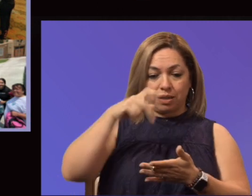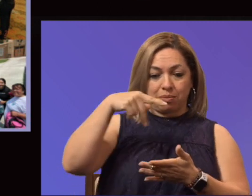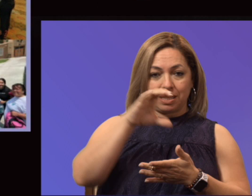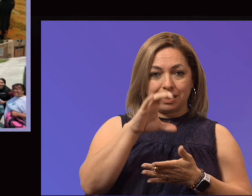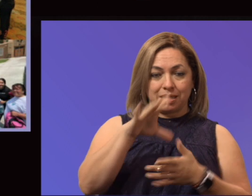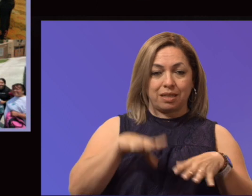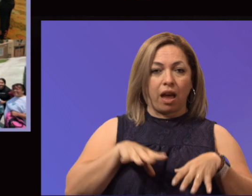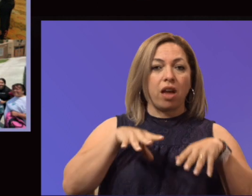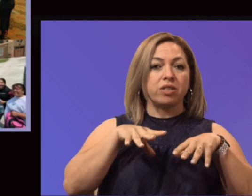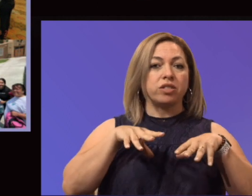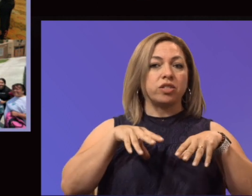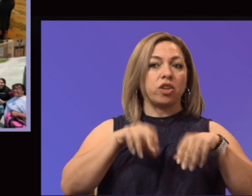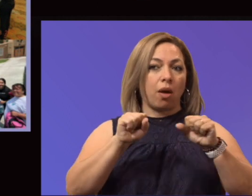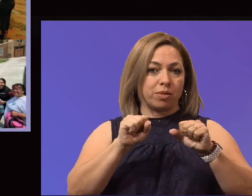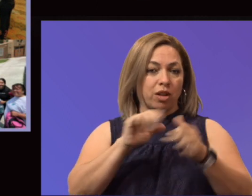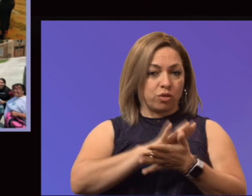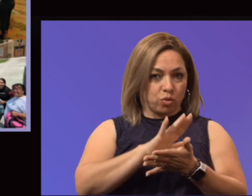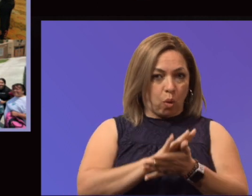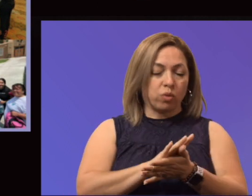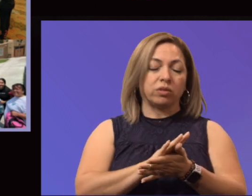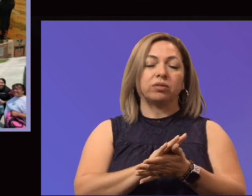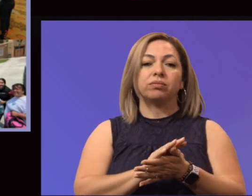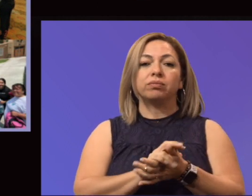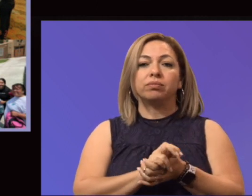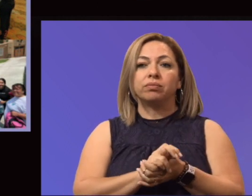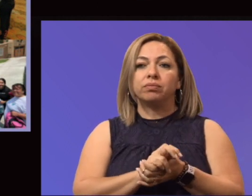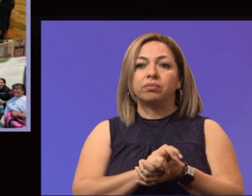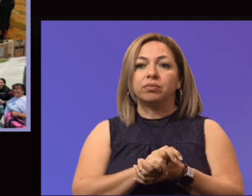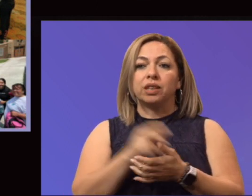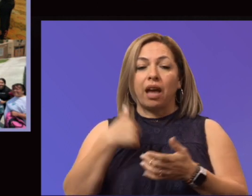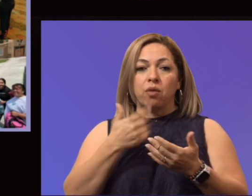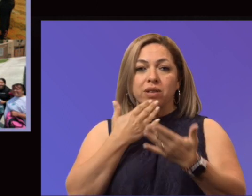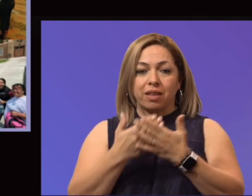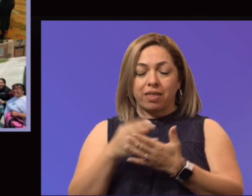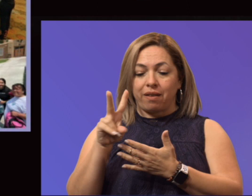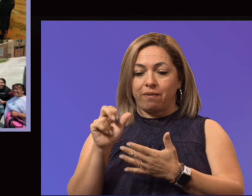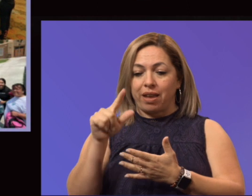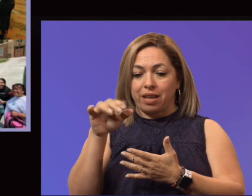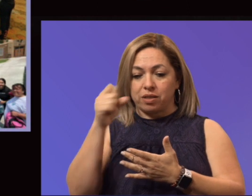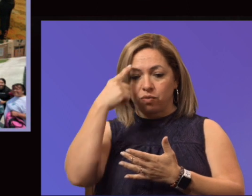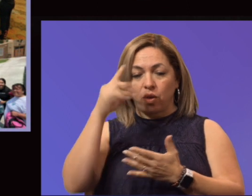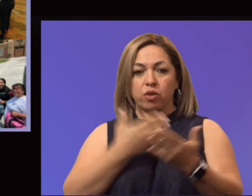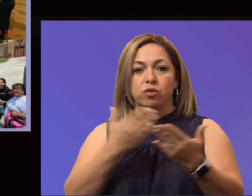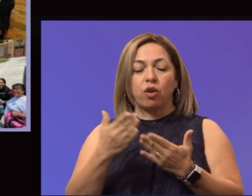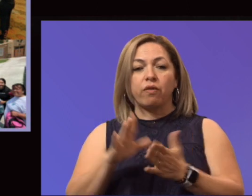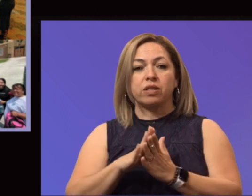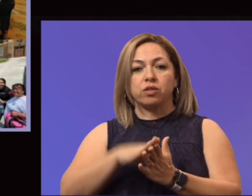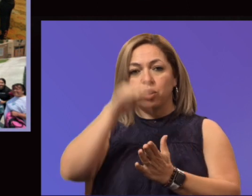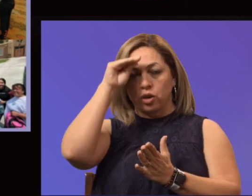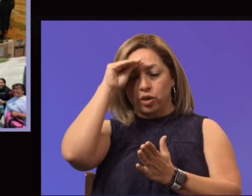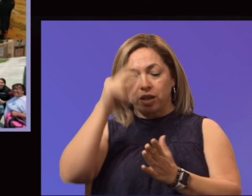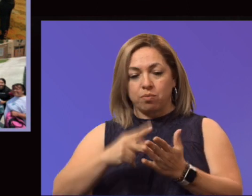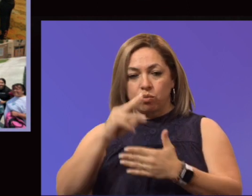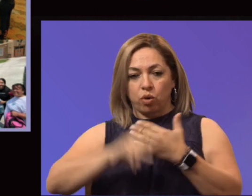schools, so kudos for moving that forward. I want to thank Ms. Shannon Valles, the service learning program, as well as